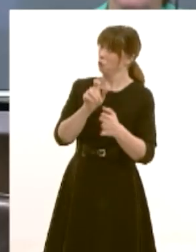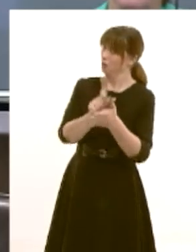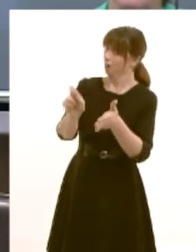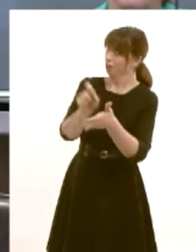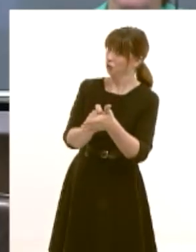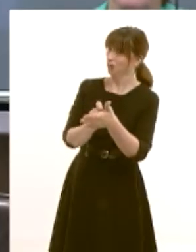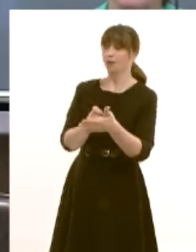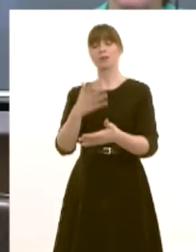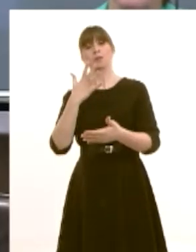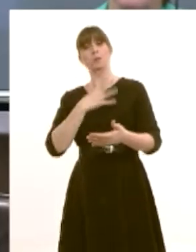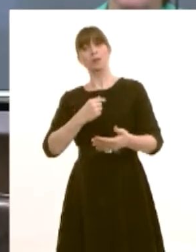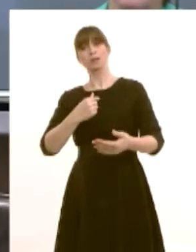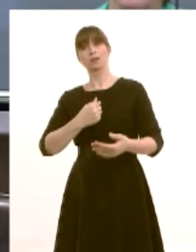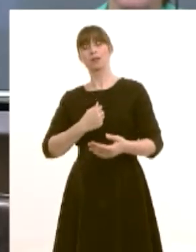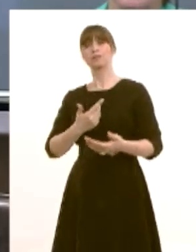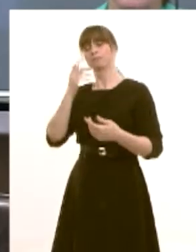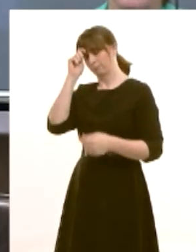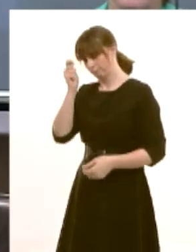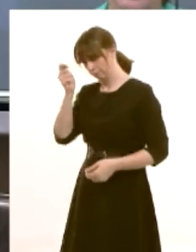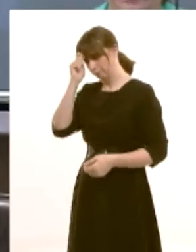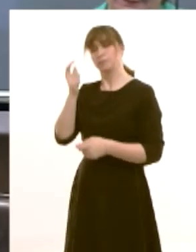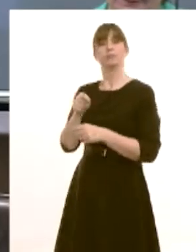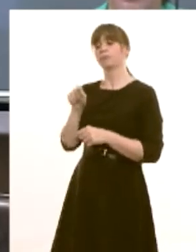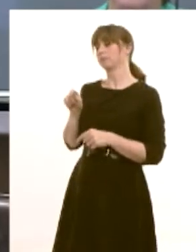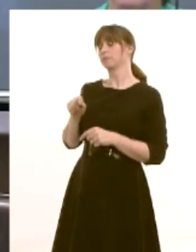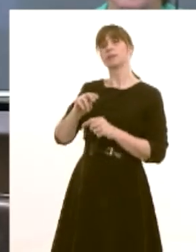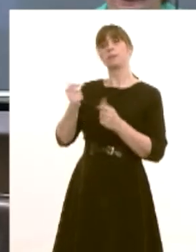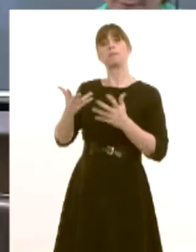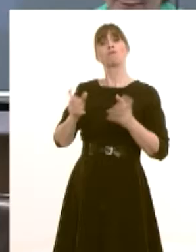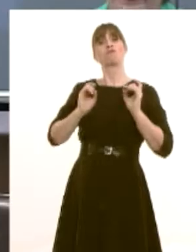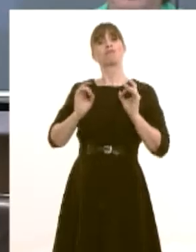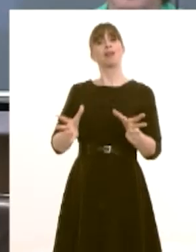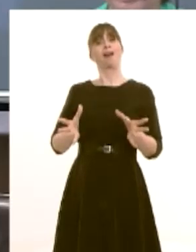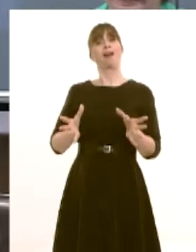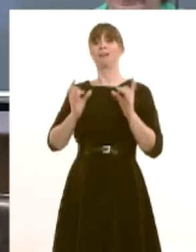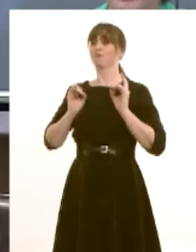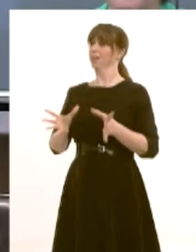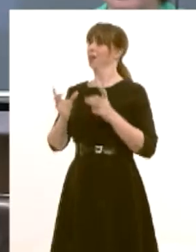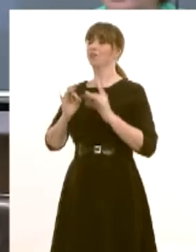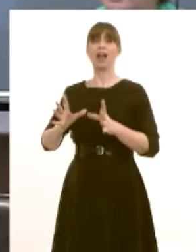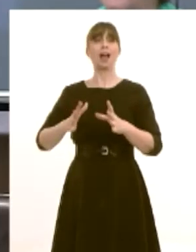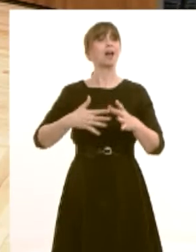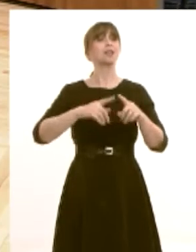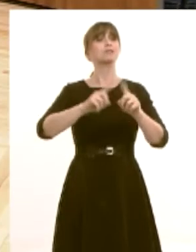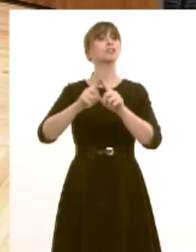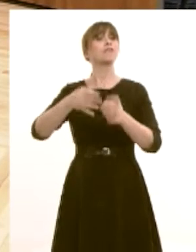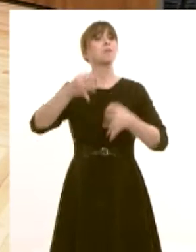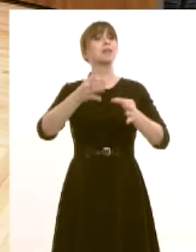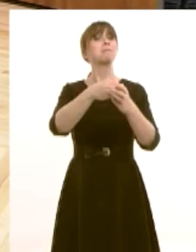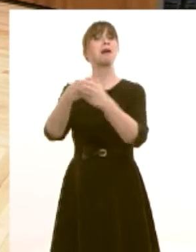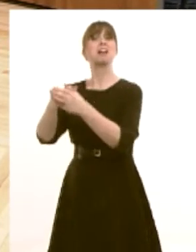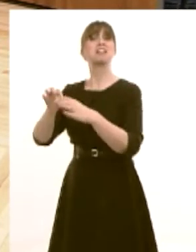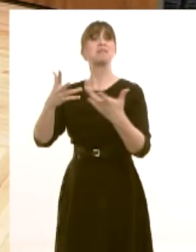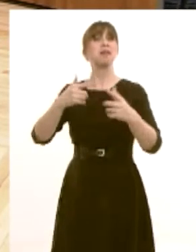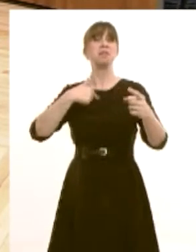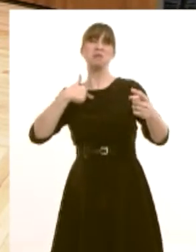uh just like to pay tribute to the retiring members uh who are standing down from the assembly uh from all the parties here whilst we might have the political